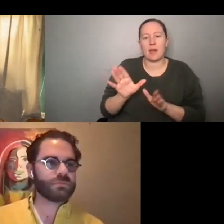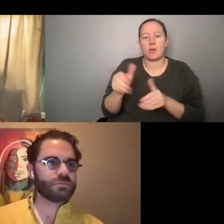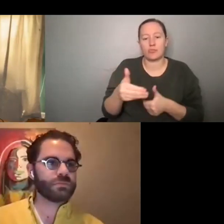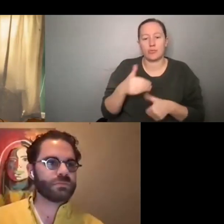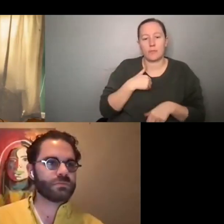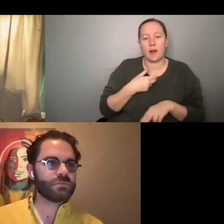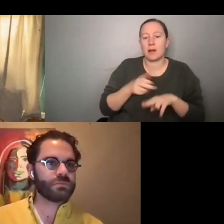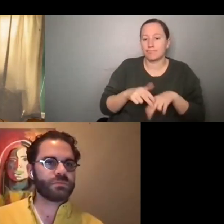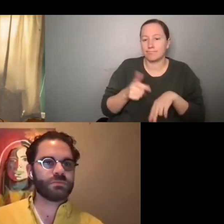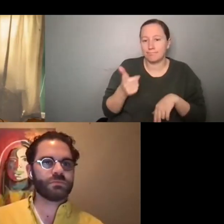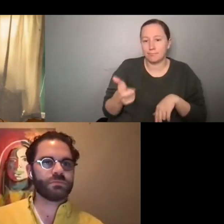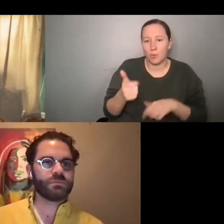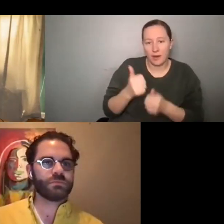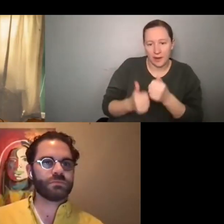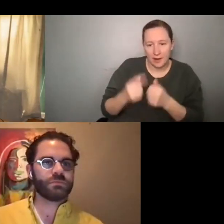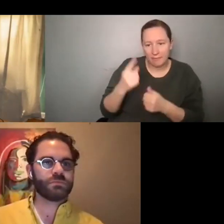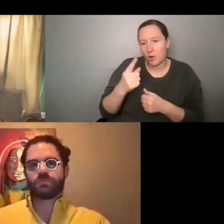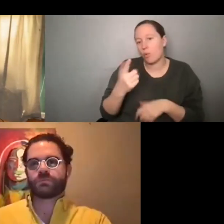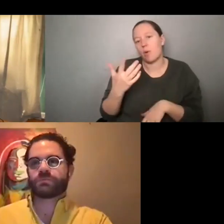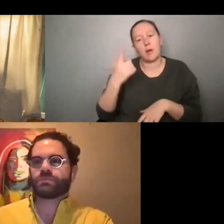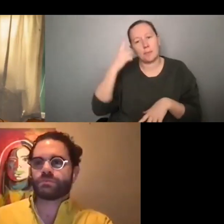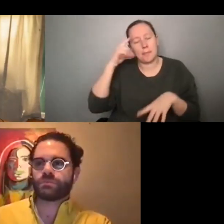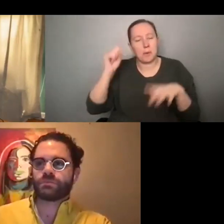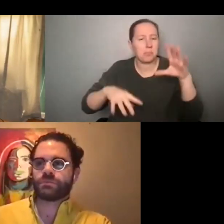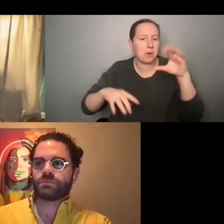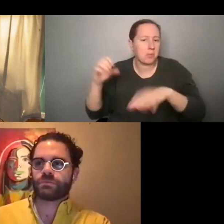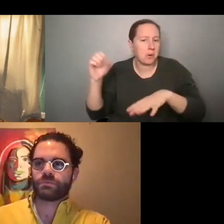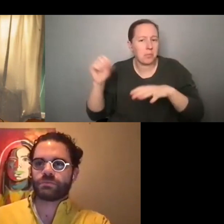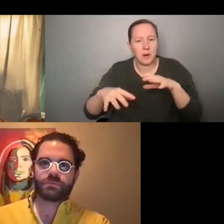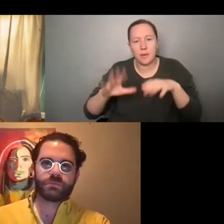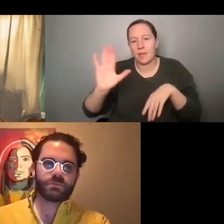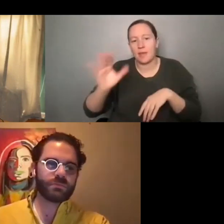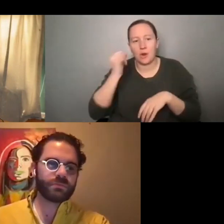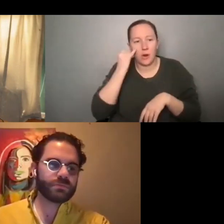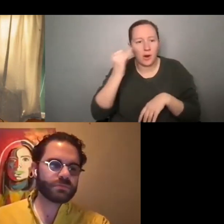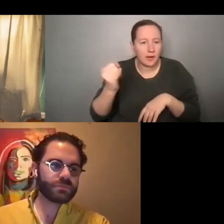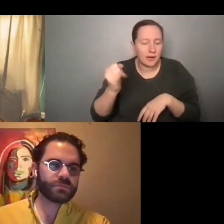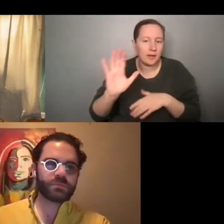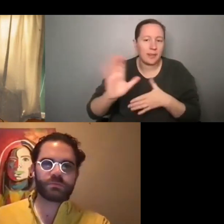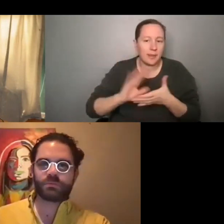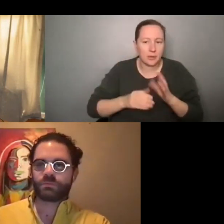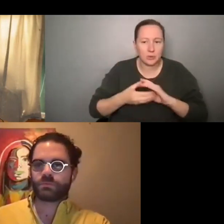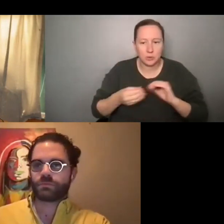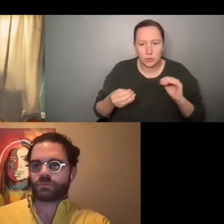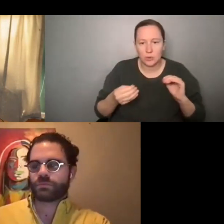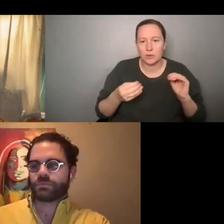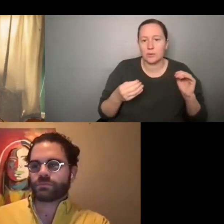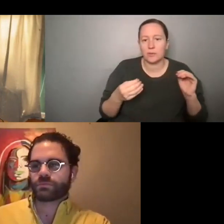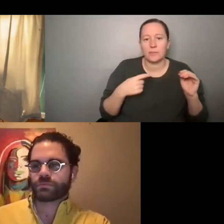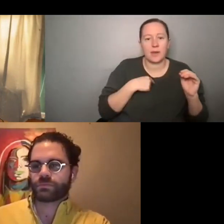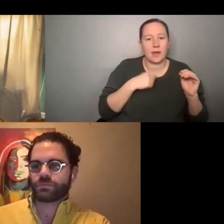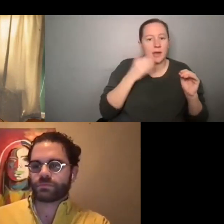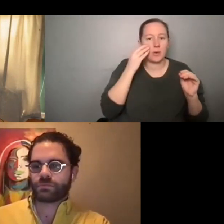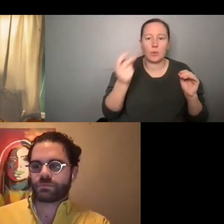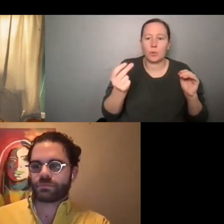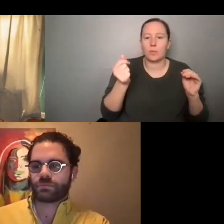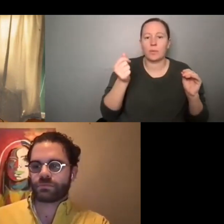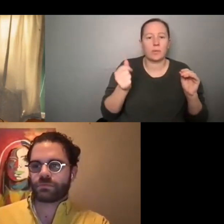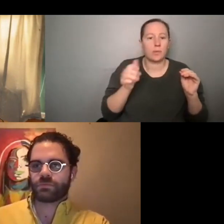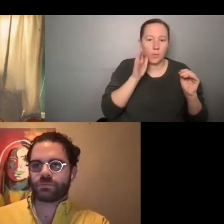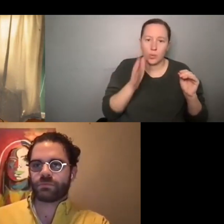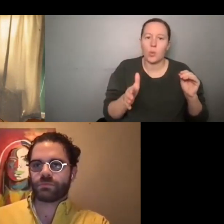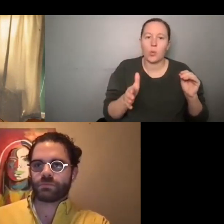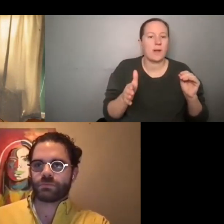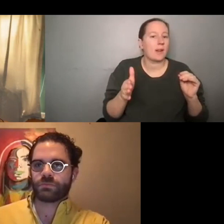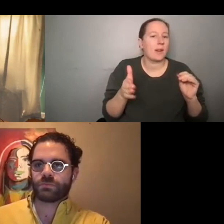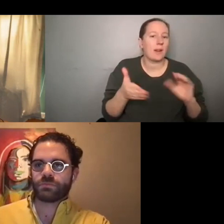watched everyone pitch their stories. Um, and I just sort of knew right away that that's what I